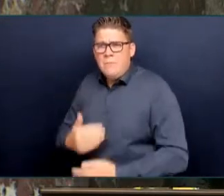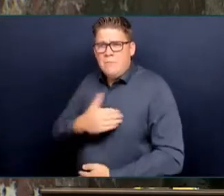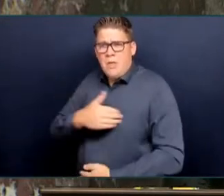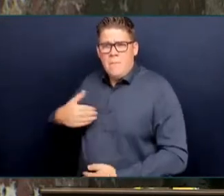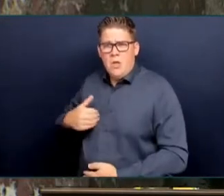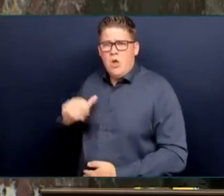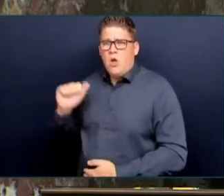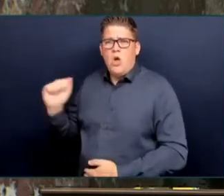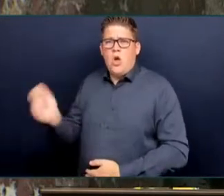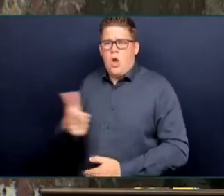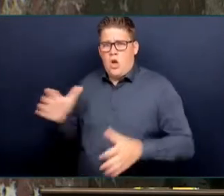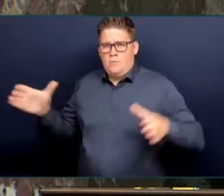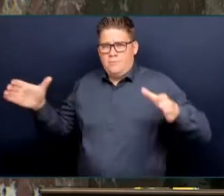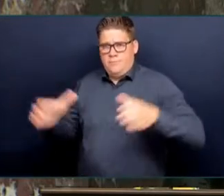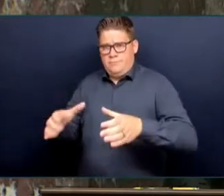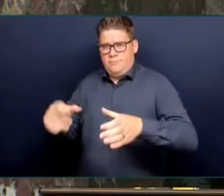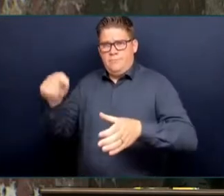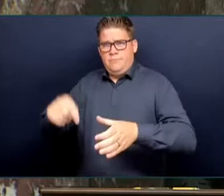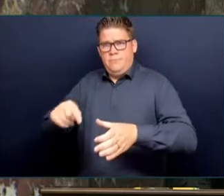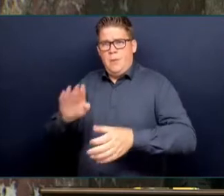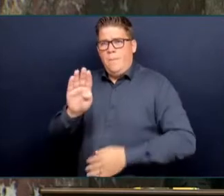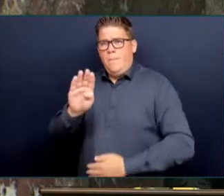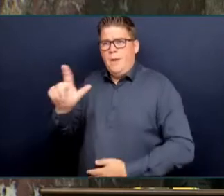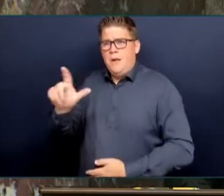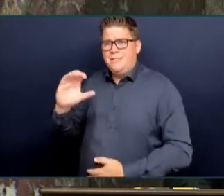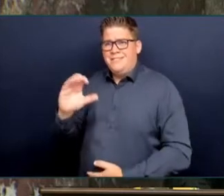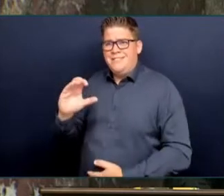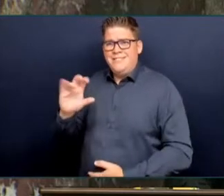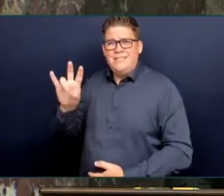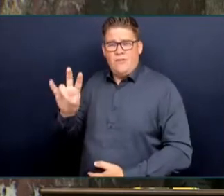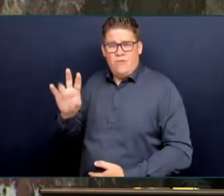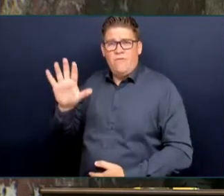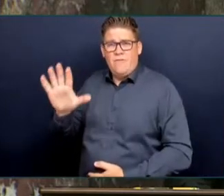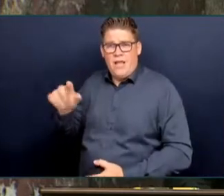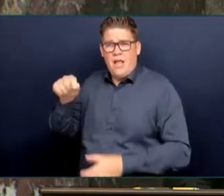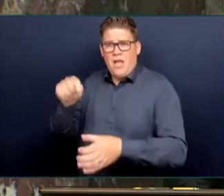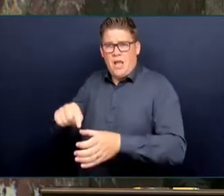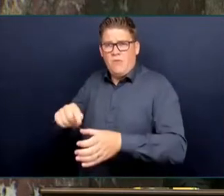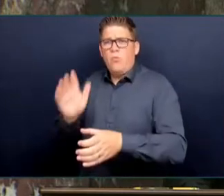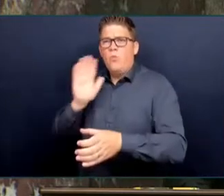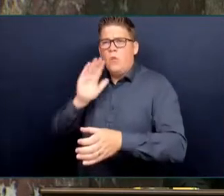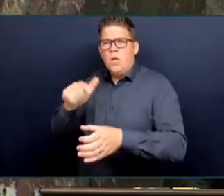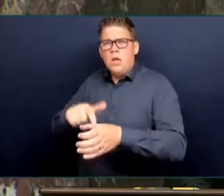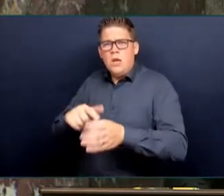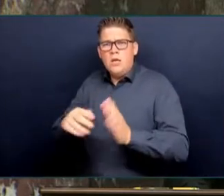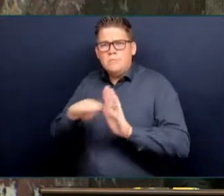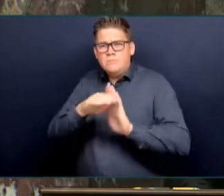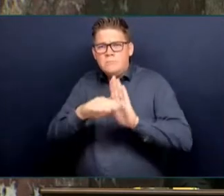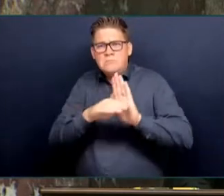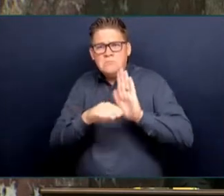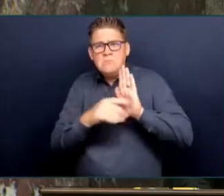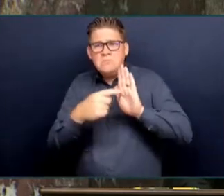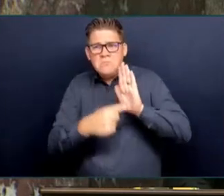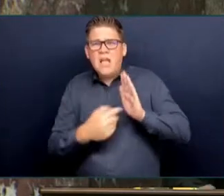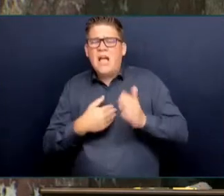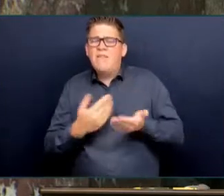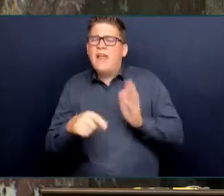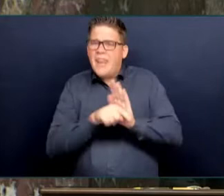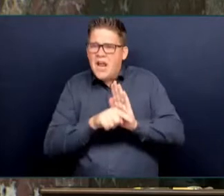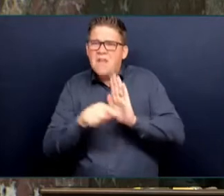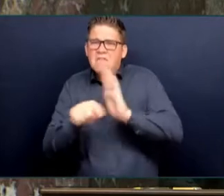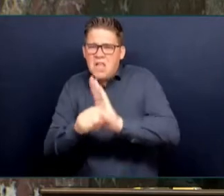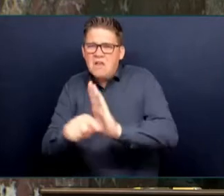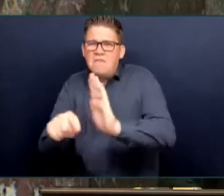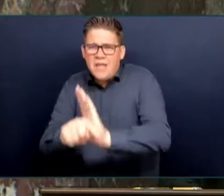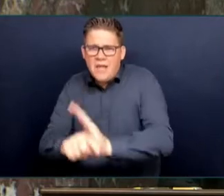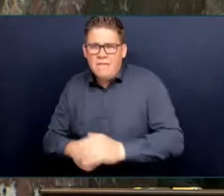as regards repeat offenders with these random street violence situations. Every part of the country made that point